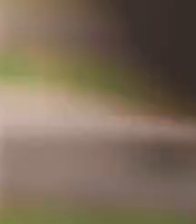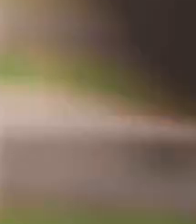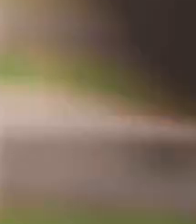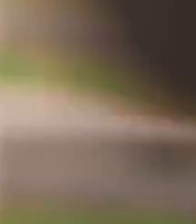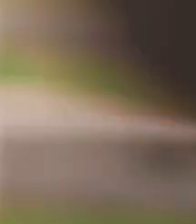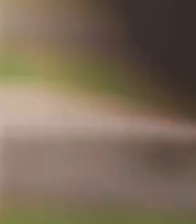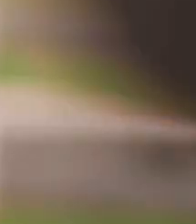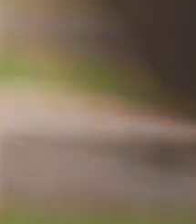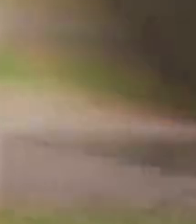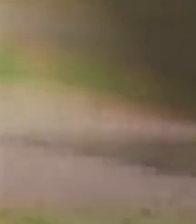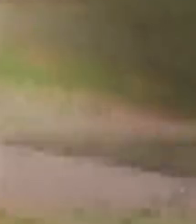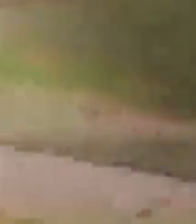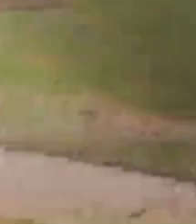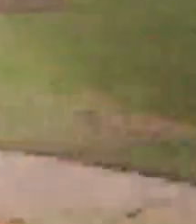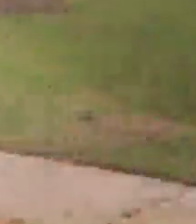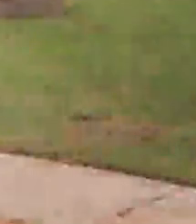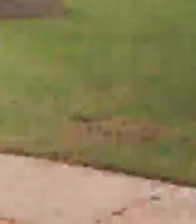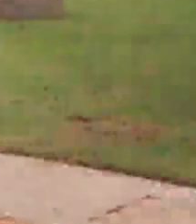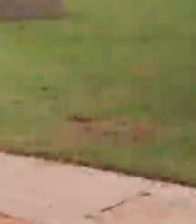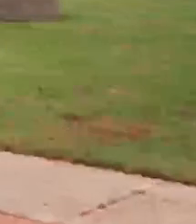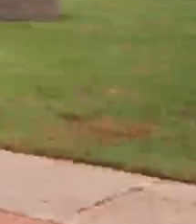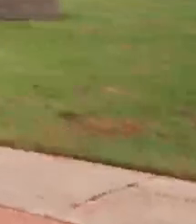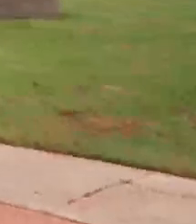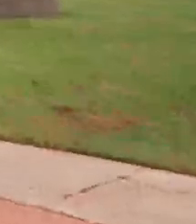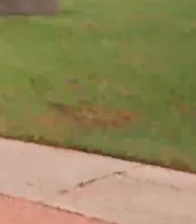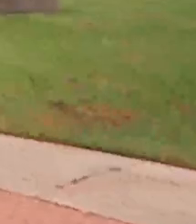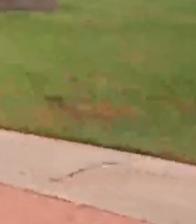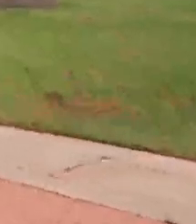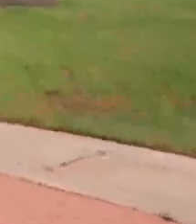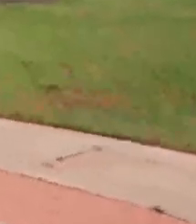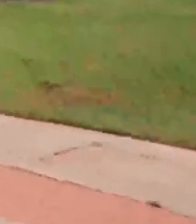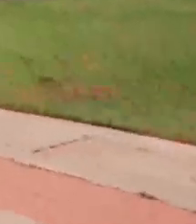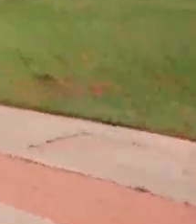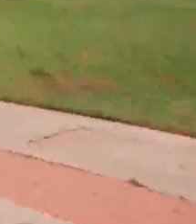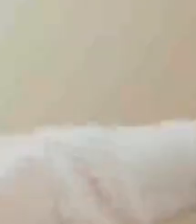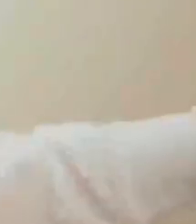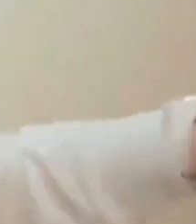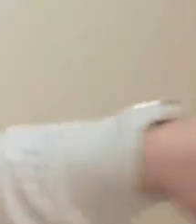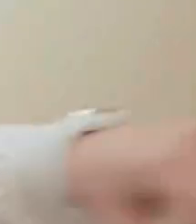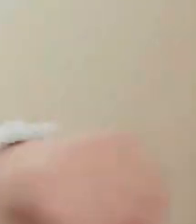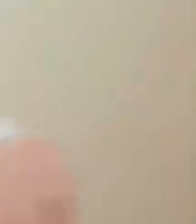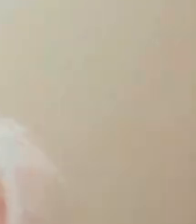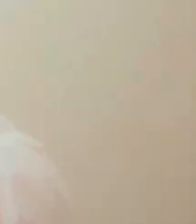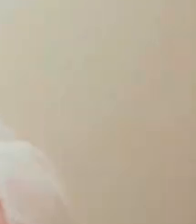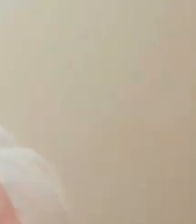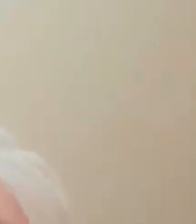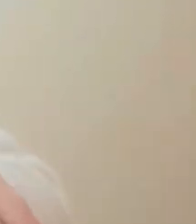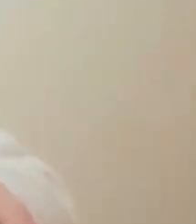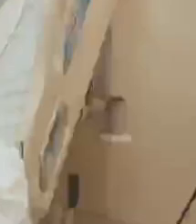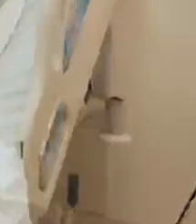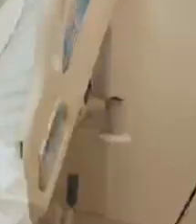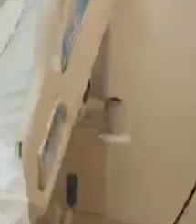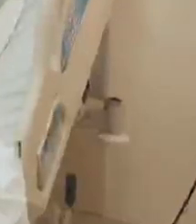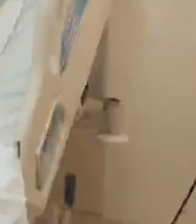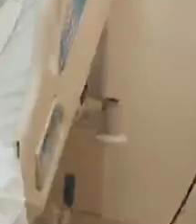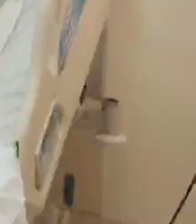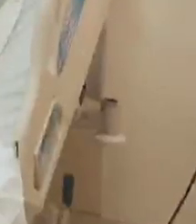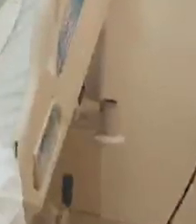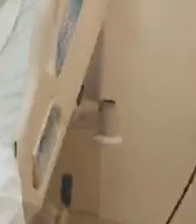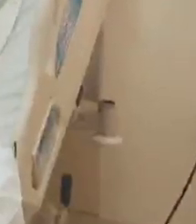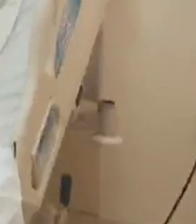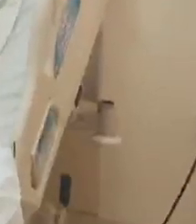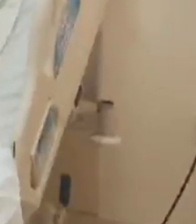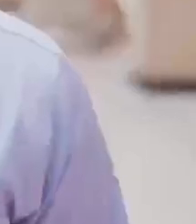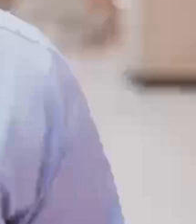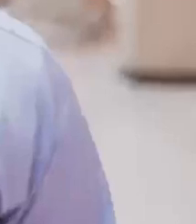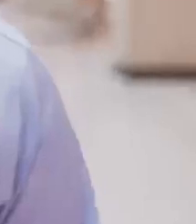I want to be the voice that shares truth with the world. In times of uncertainty, being a nurse is how I will